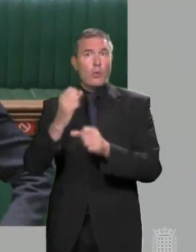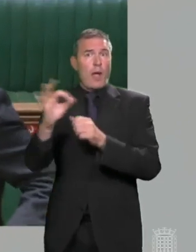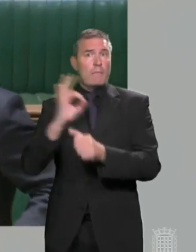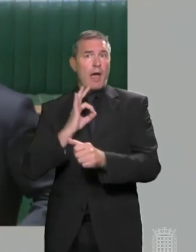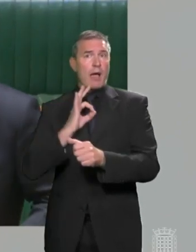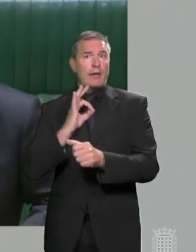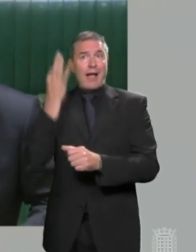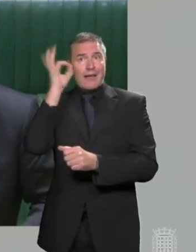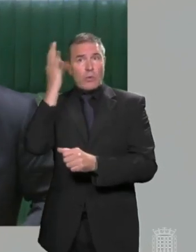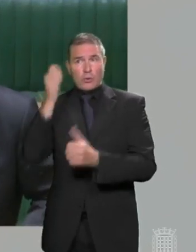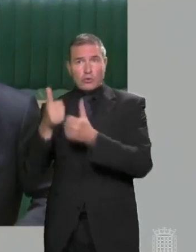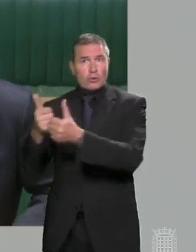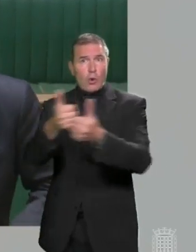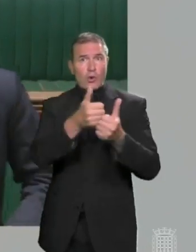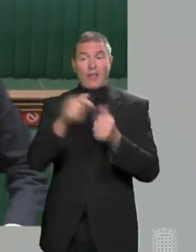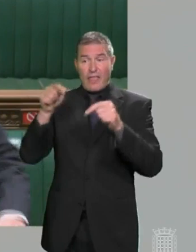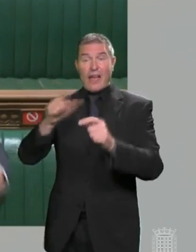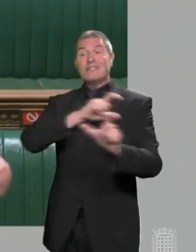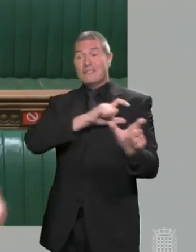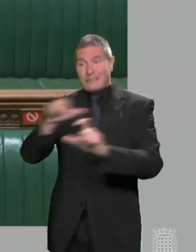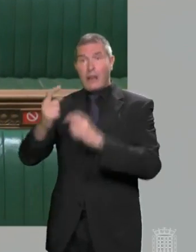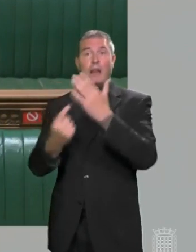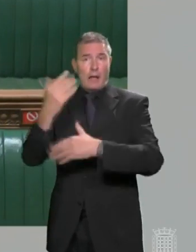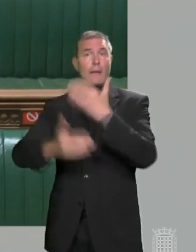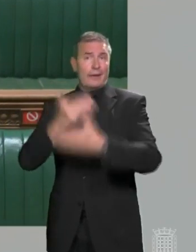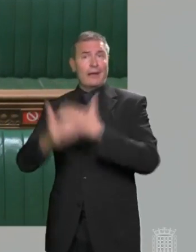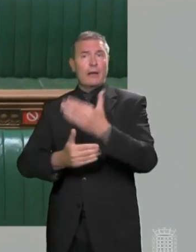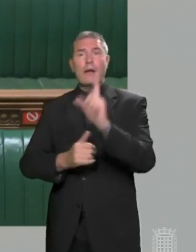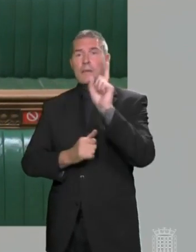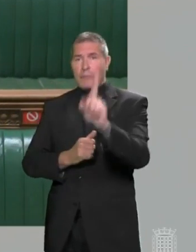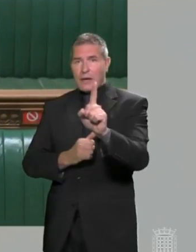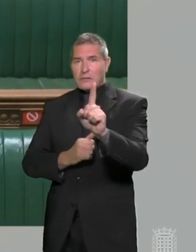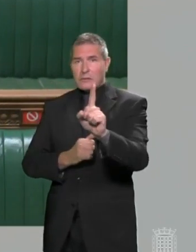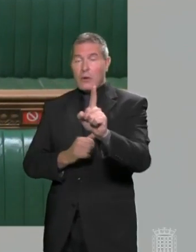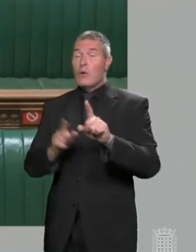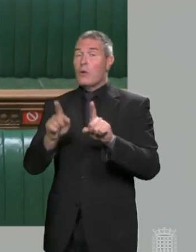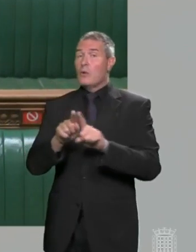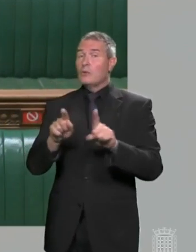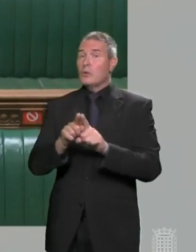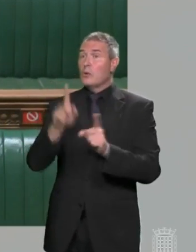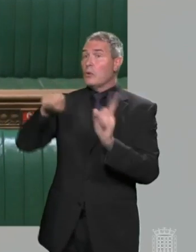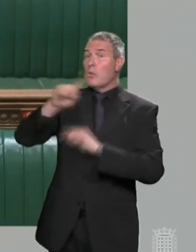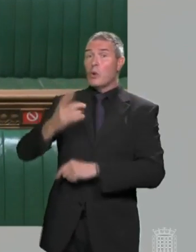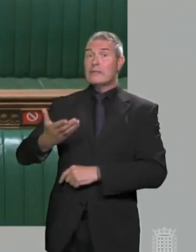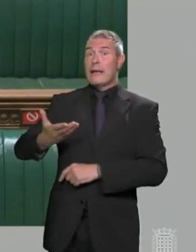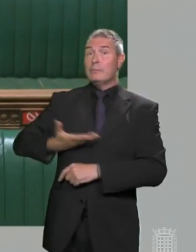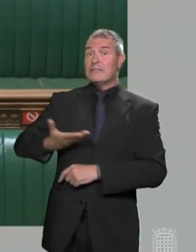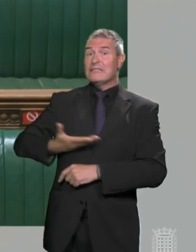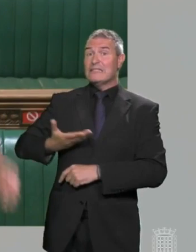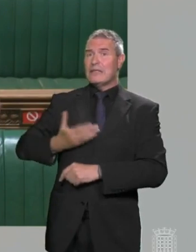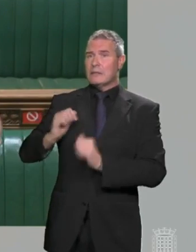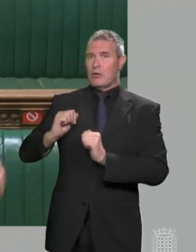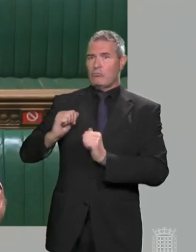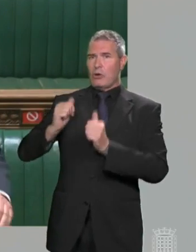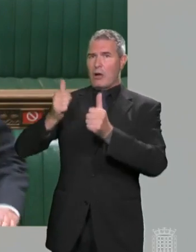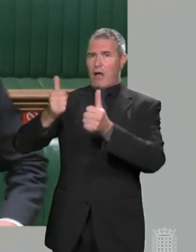from councils. All of that is continuing. But what we're also seeing is we're seeing businesses slowly recovering.